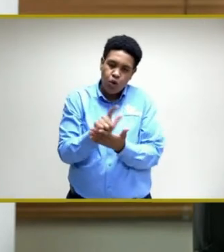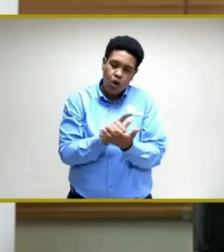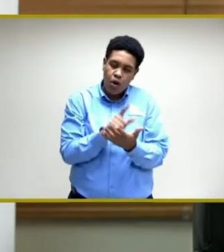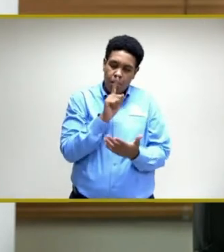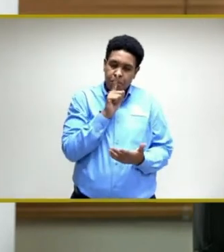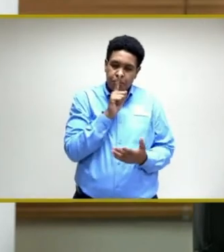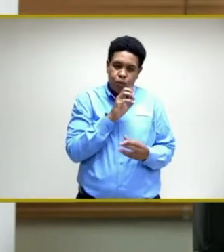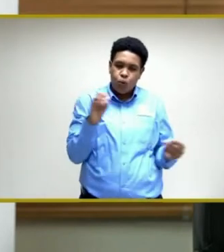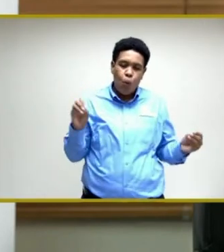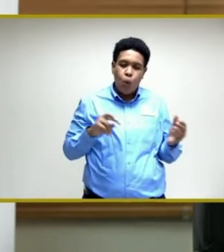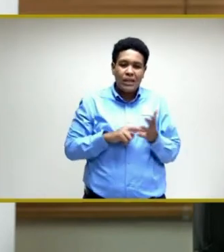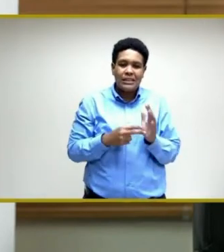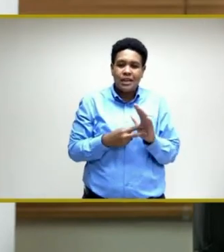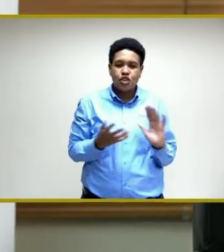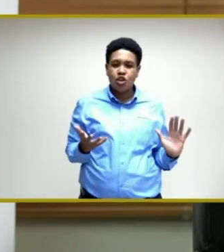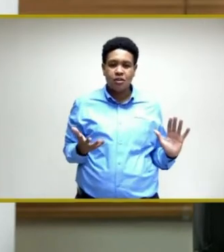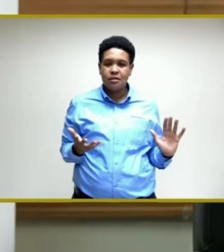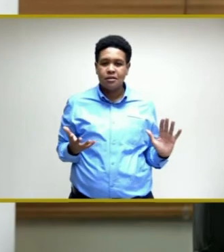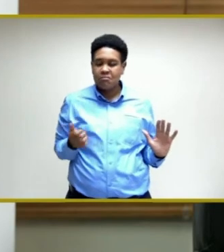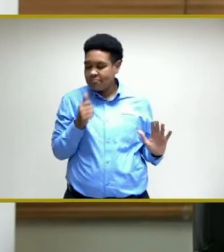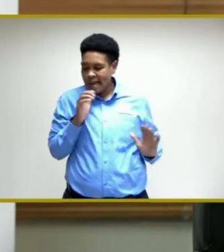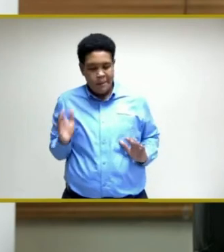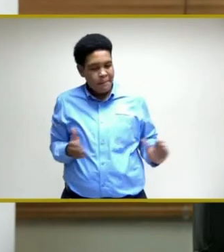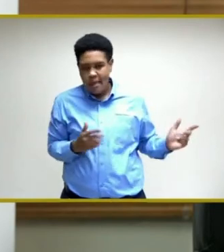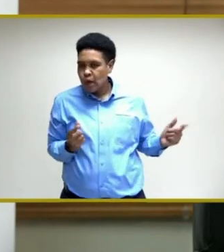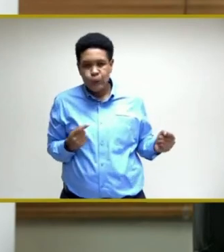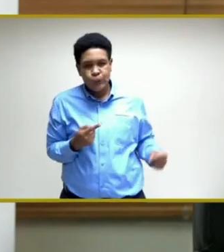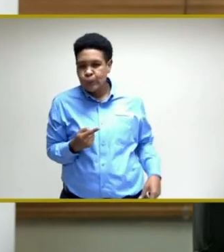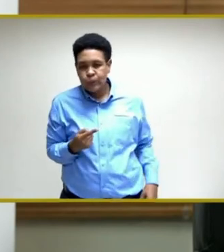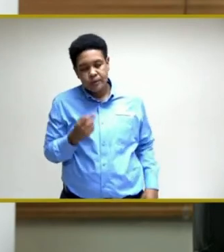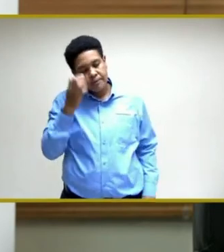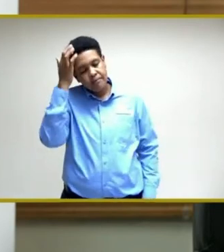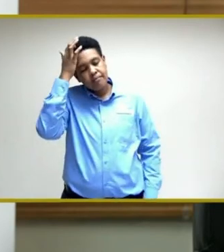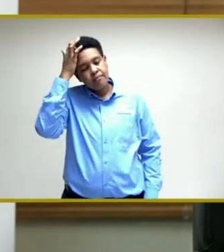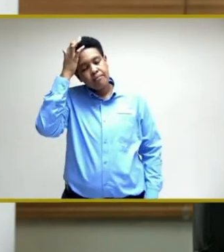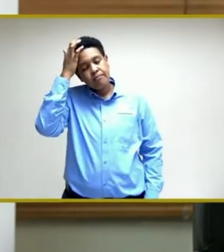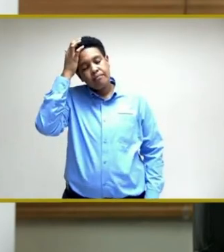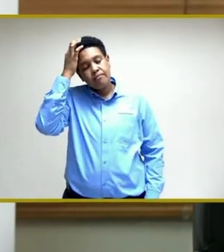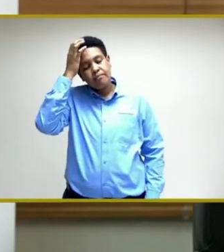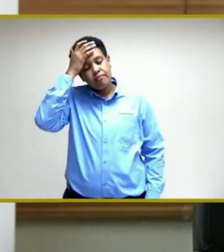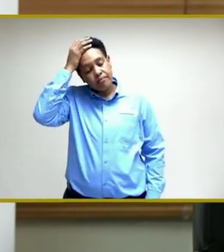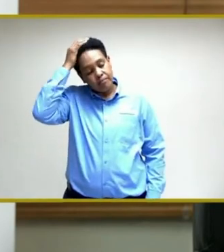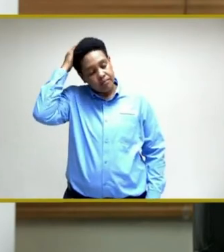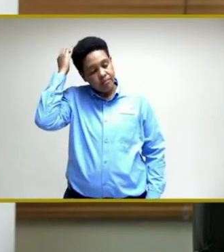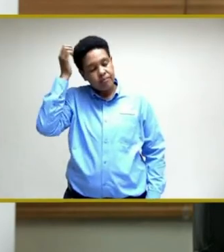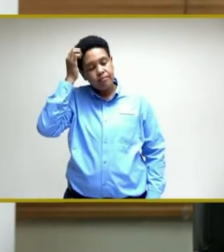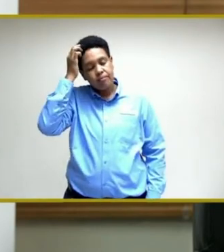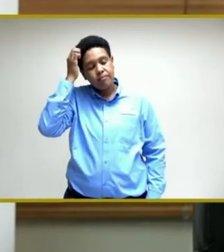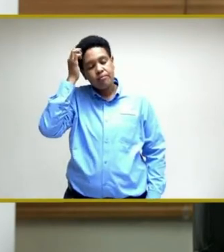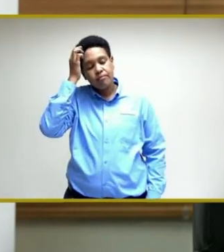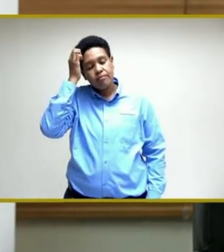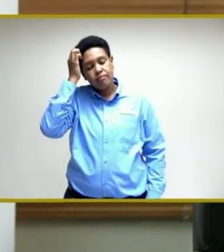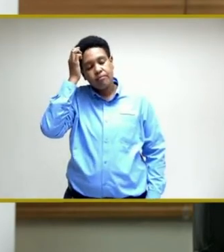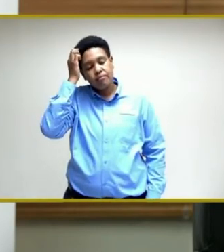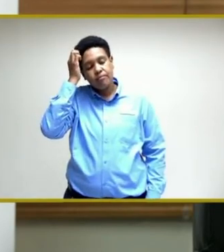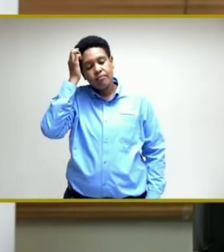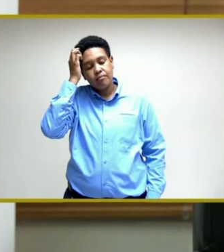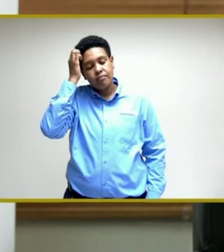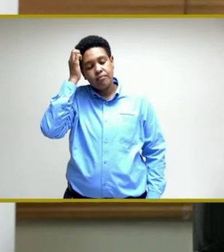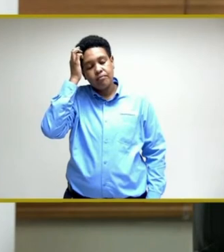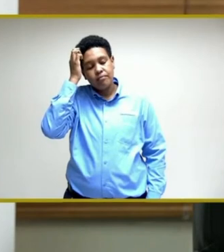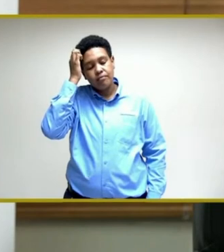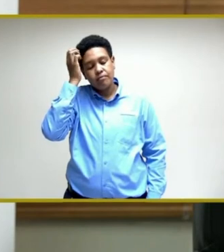vaccines on the population, and I think that is worth reiterating.